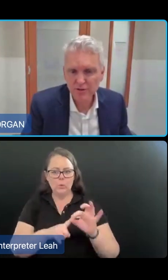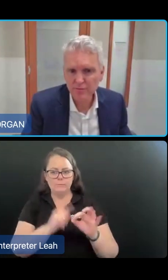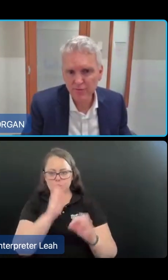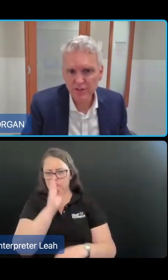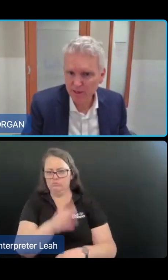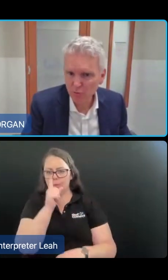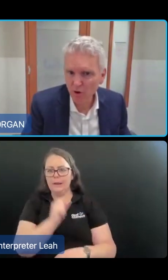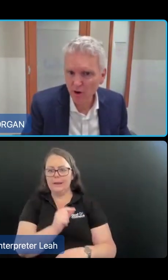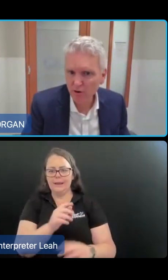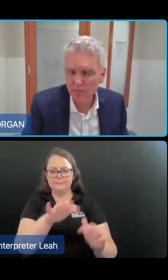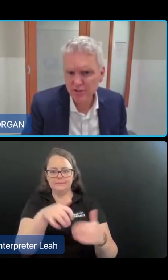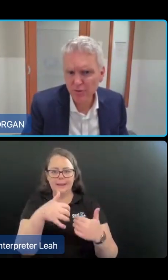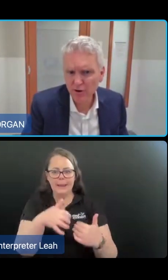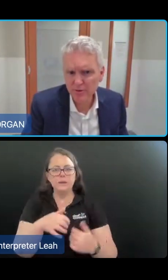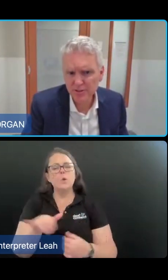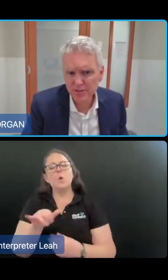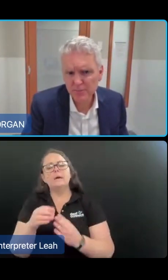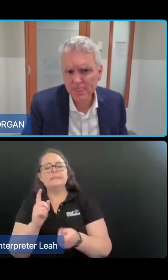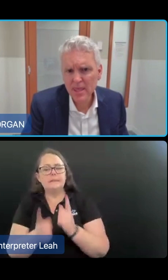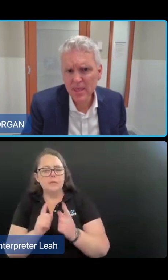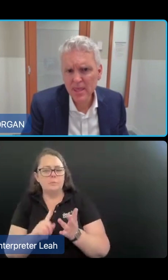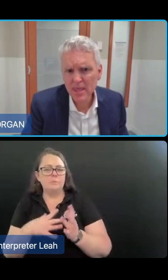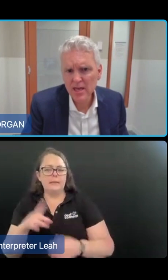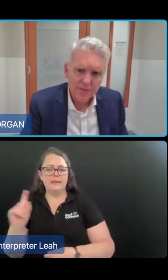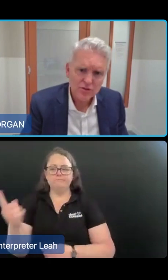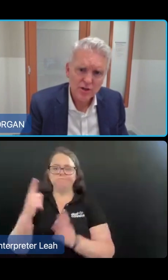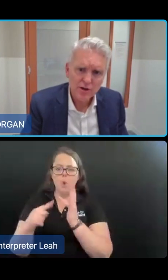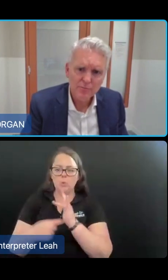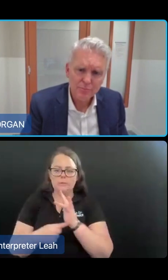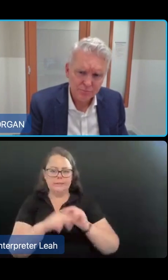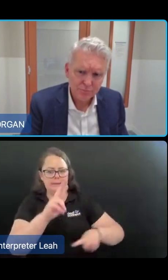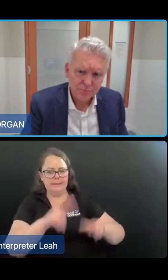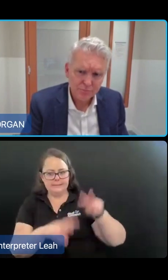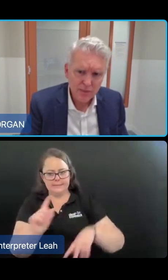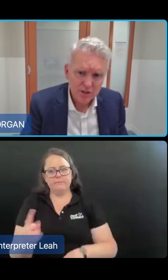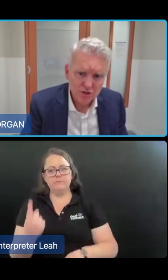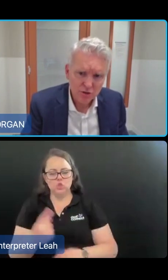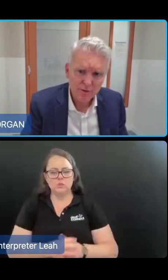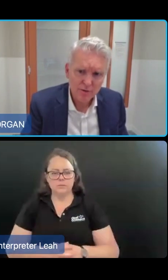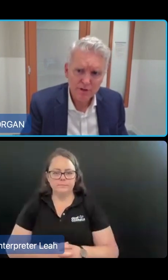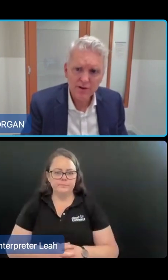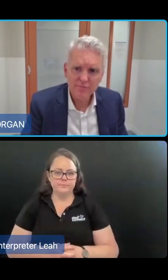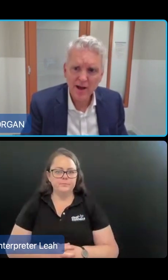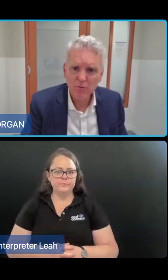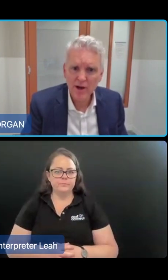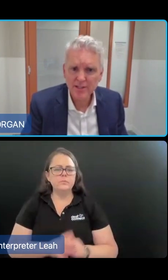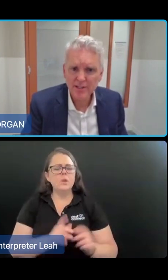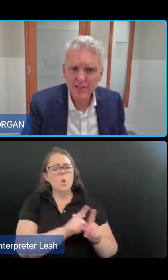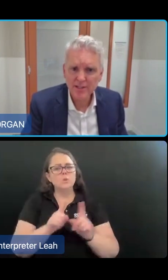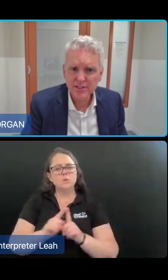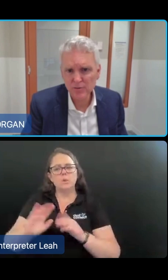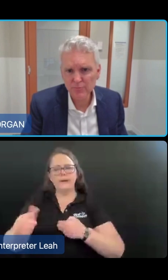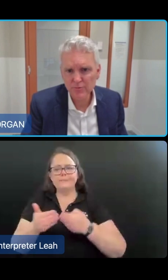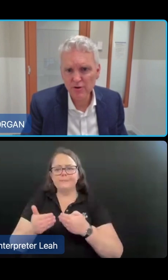prescription, for example, by an occupational therapist. There's also a short-term restorative pathway